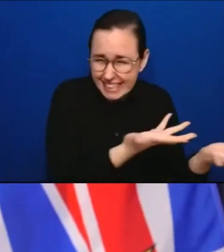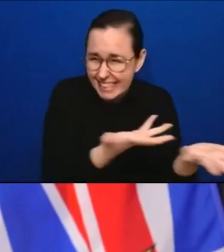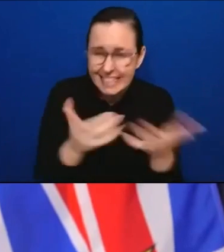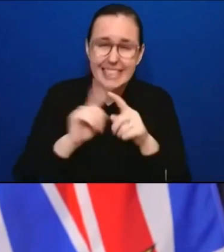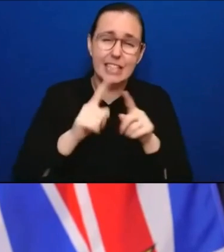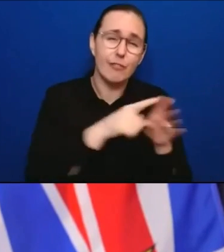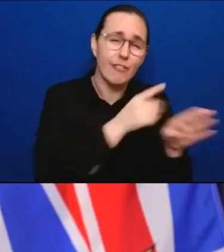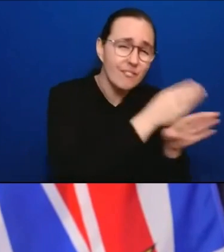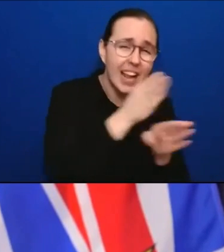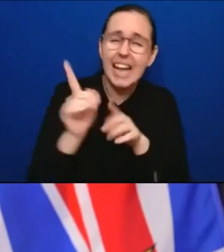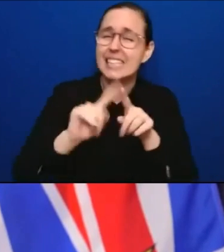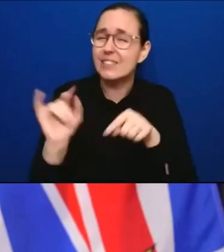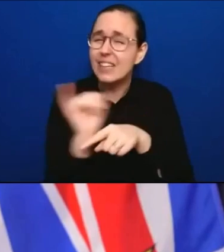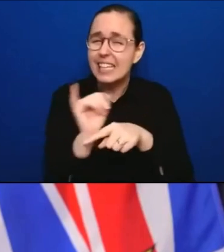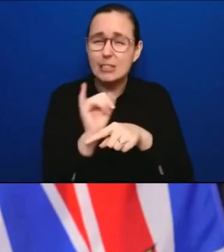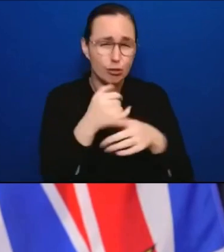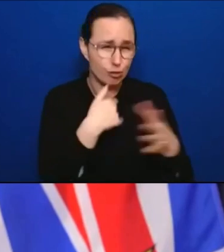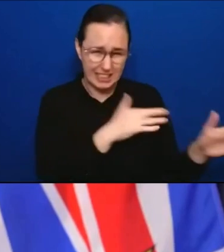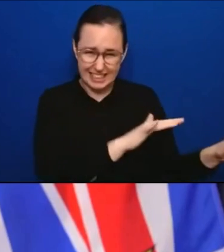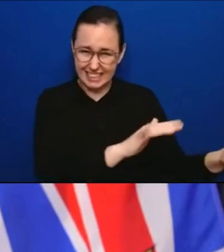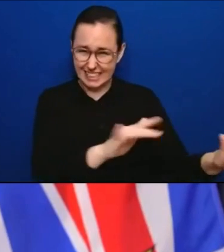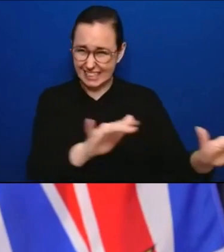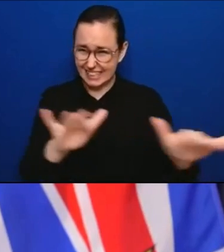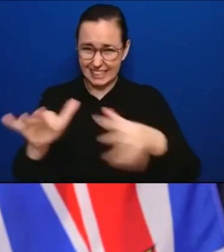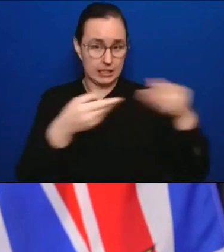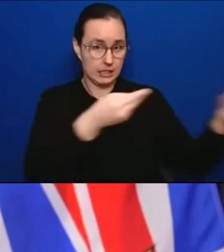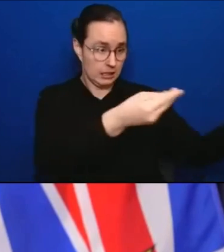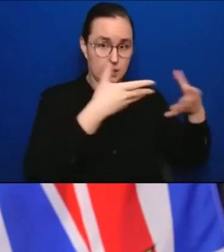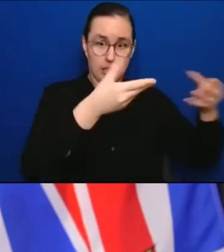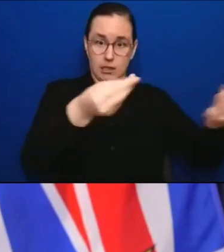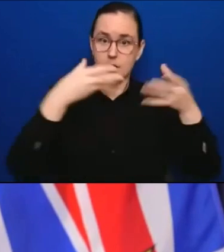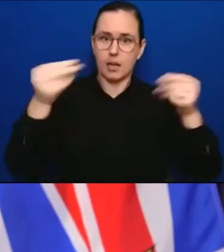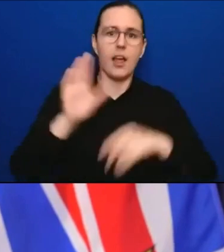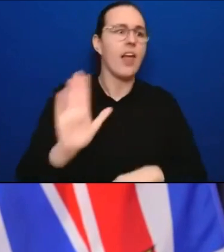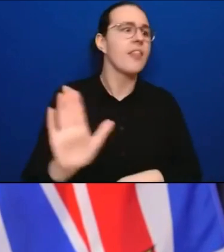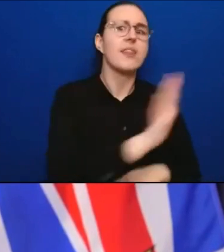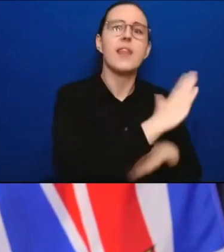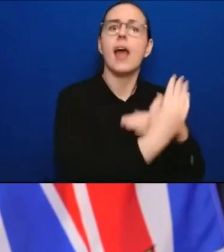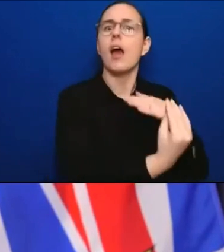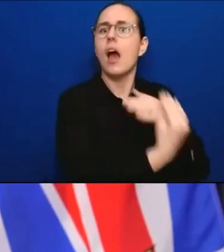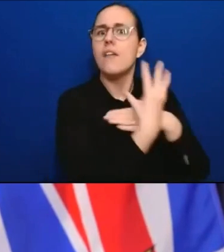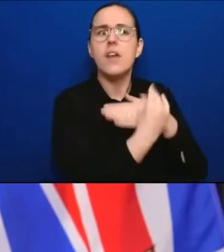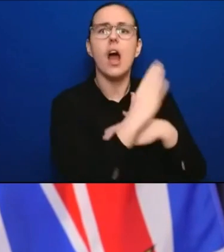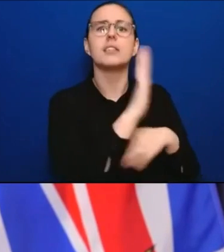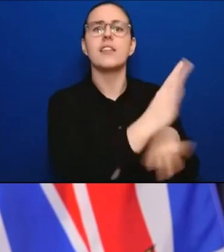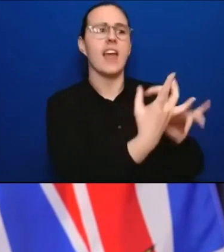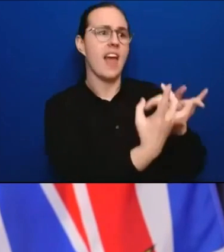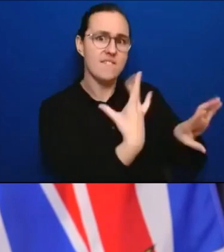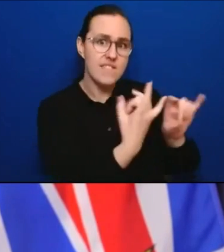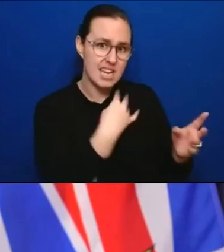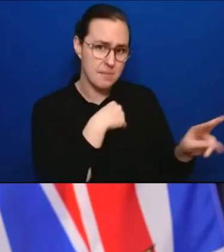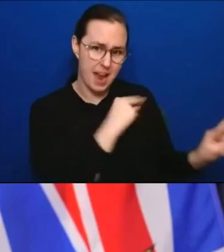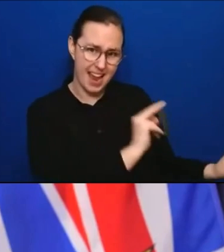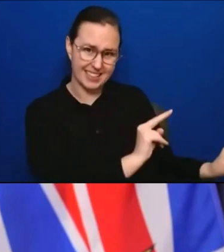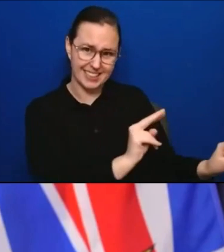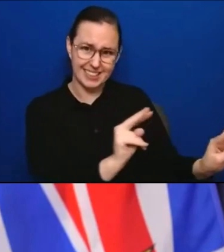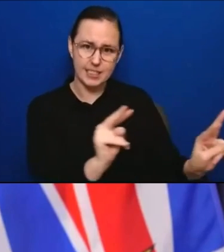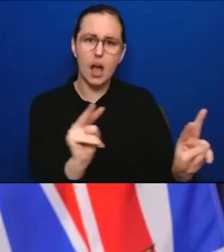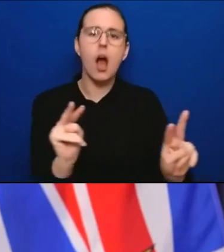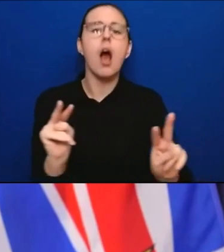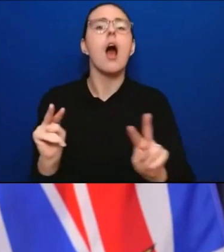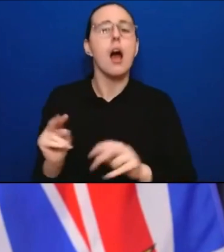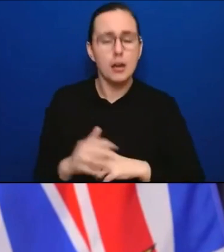everyone bought into it. And that again is confirmed time after time. There are those that disagree, a narrow sliver of the population